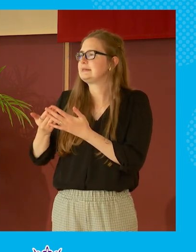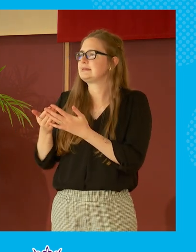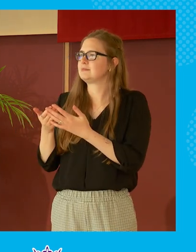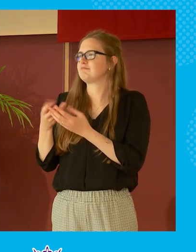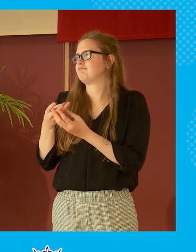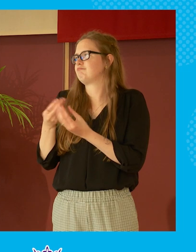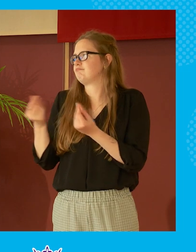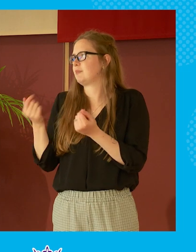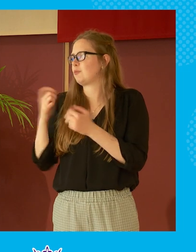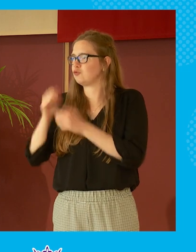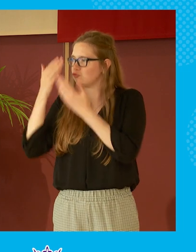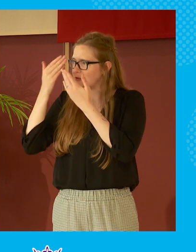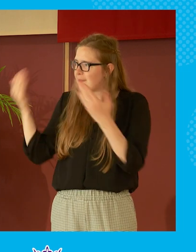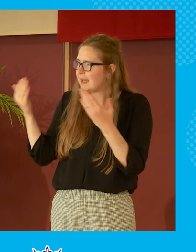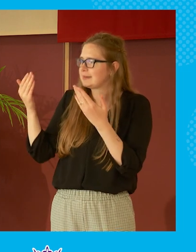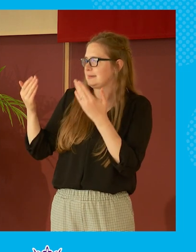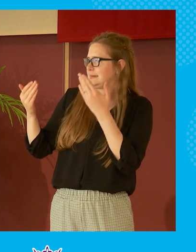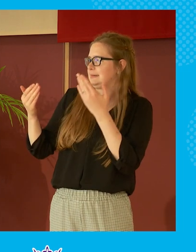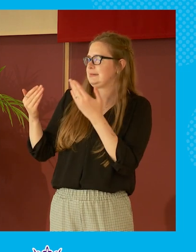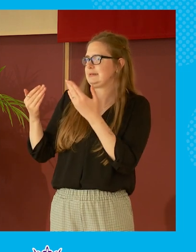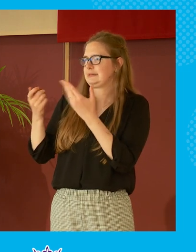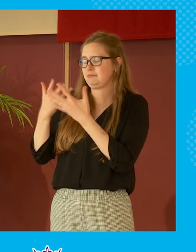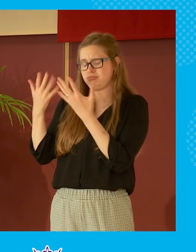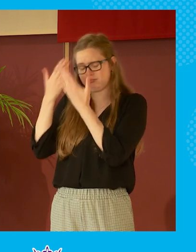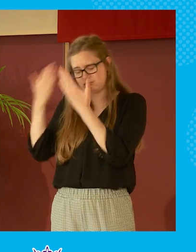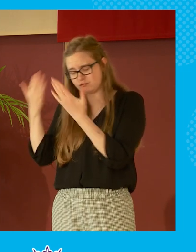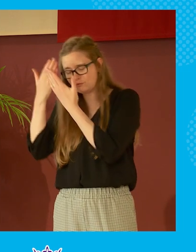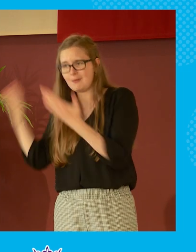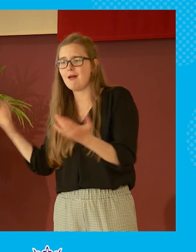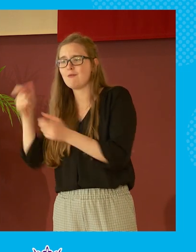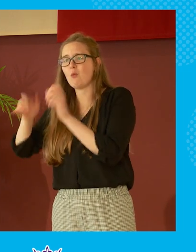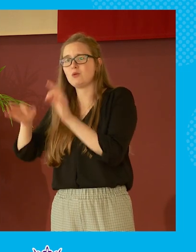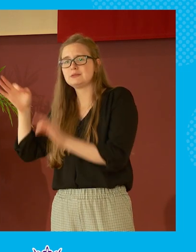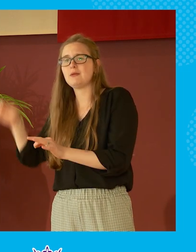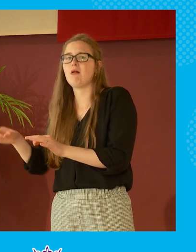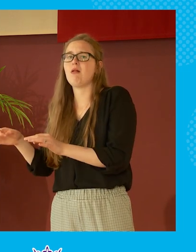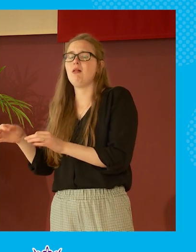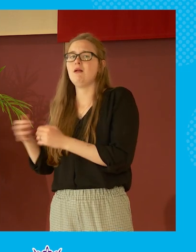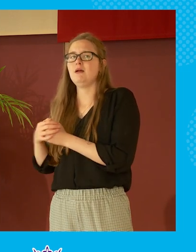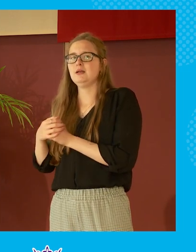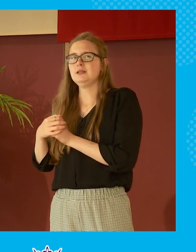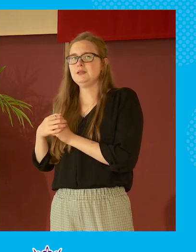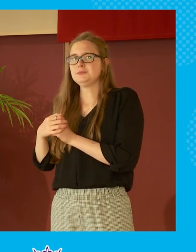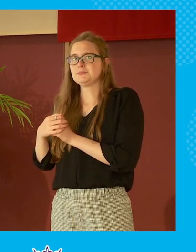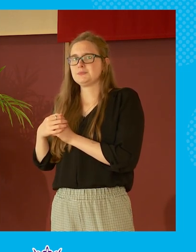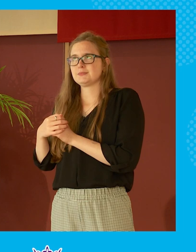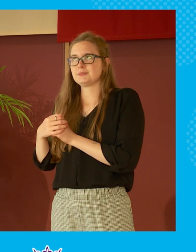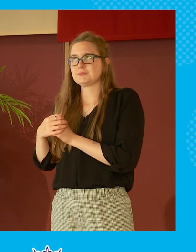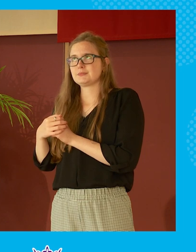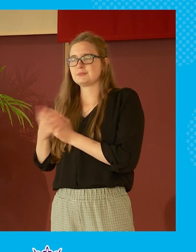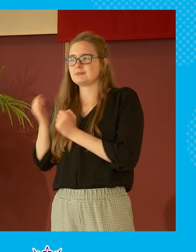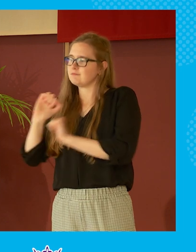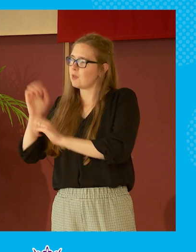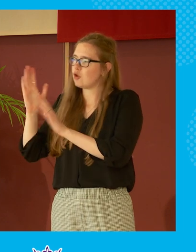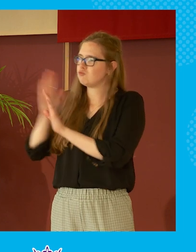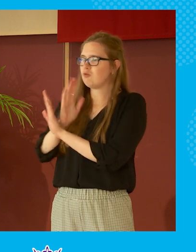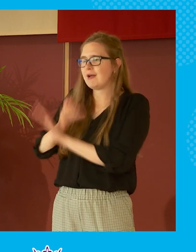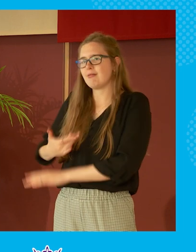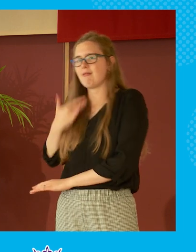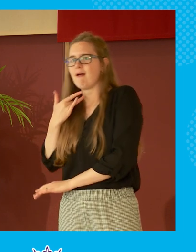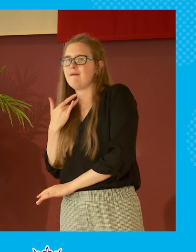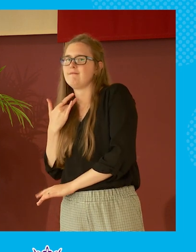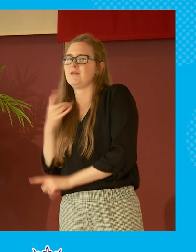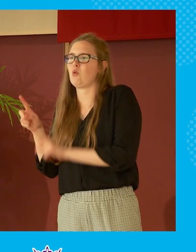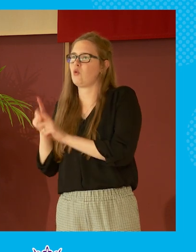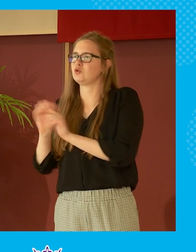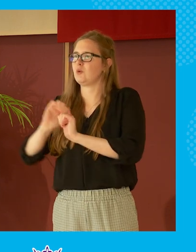respect enormously and and um across the kind of political spectrum where in their private lives and and to some extent